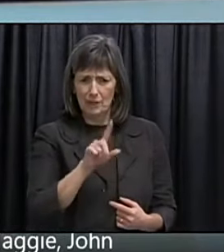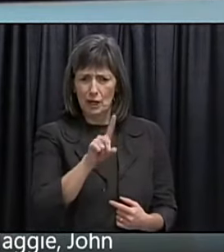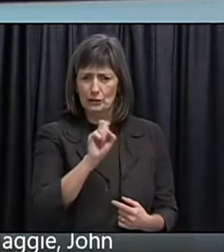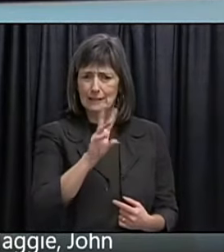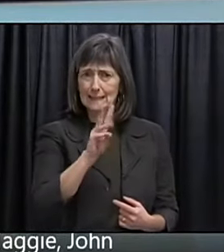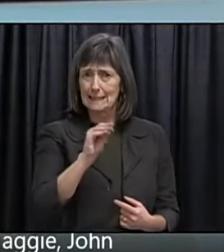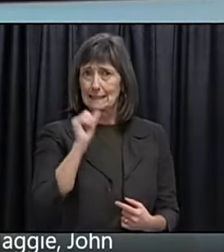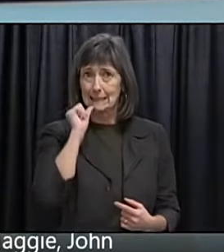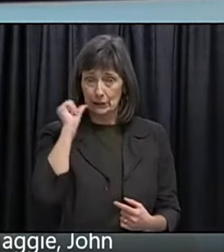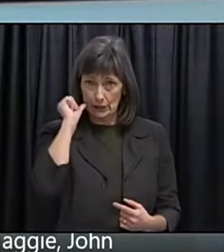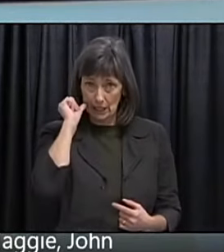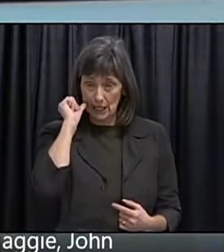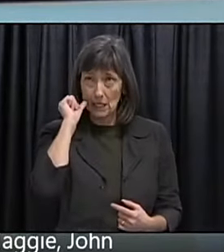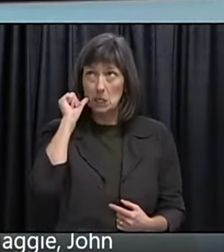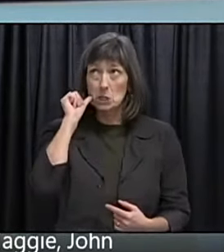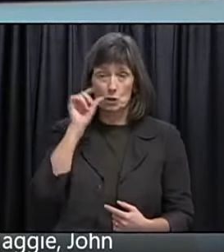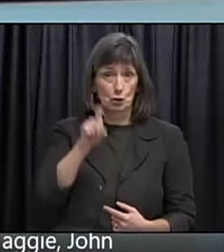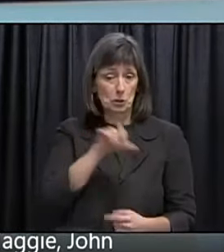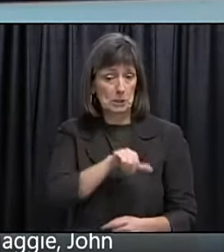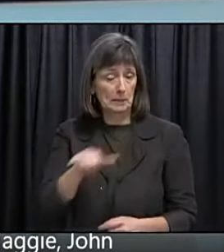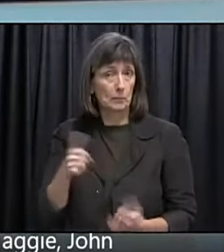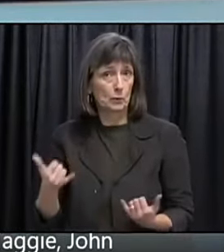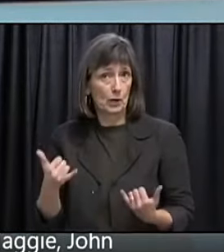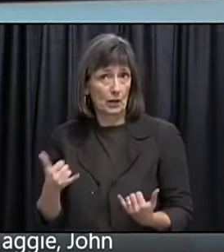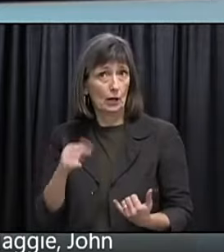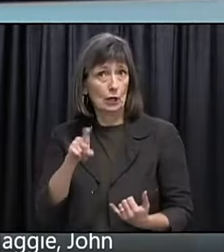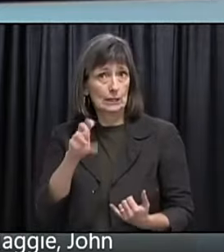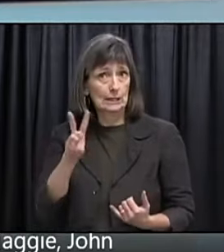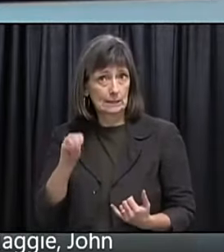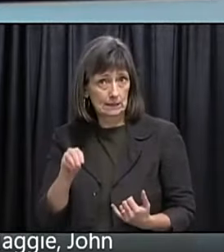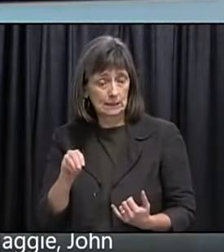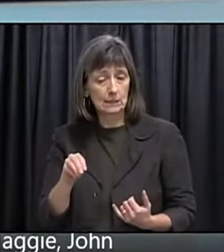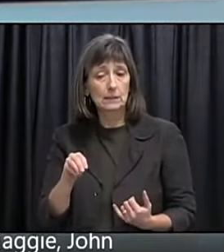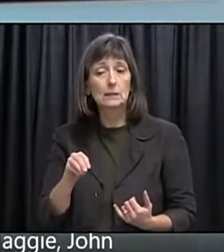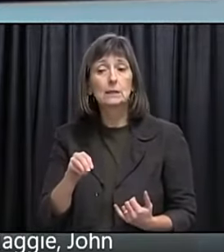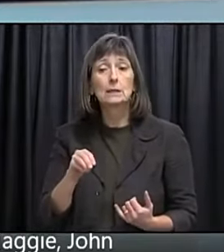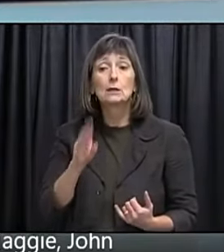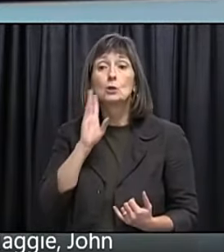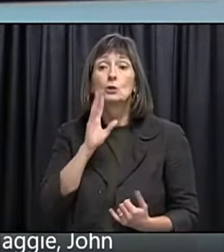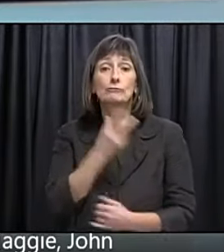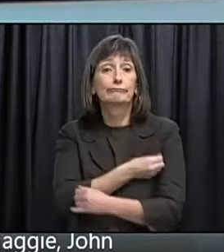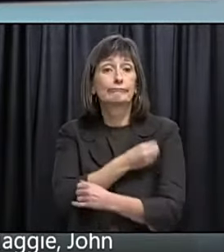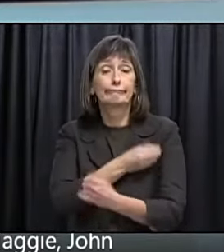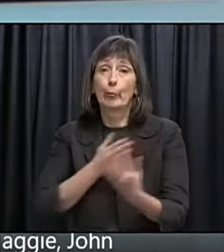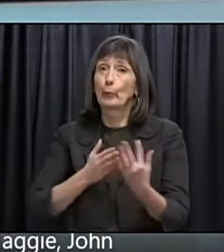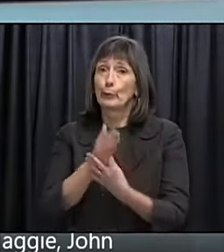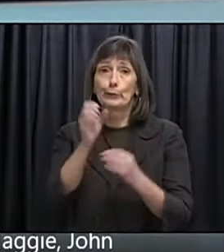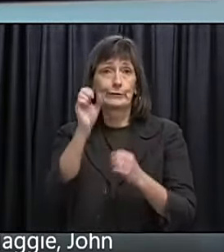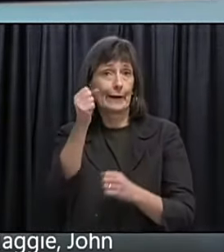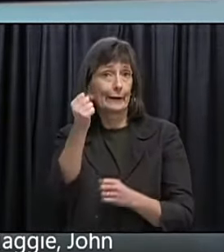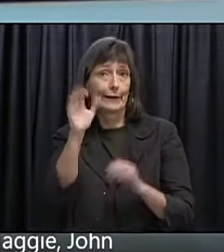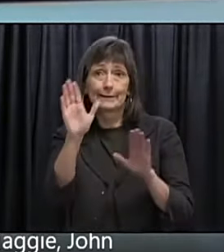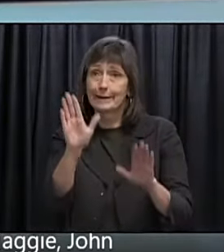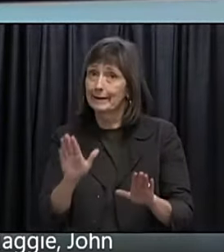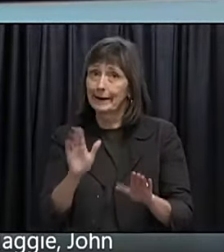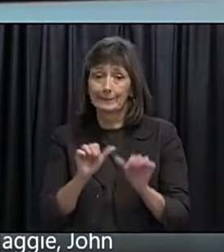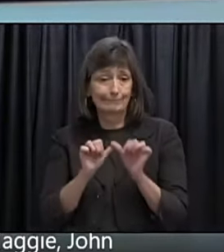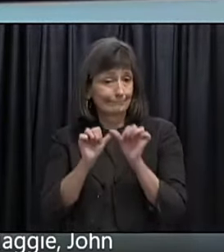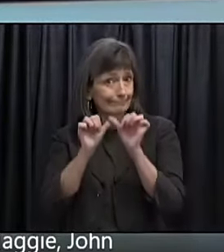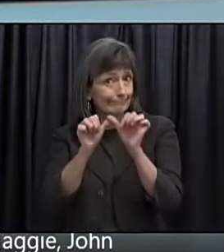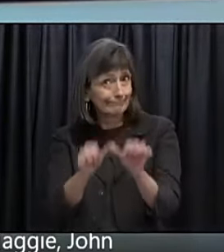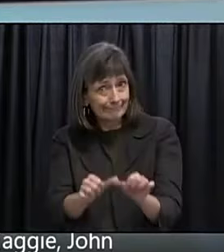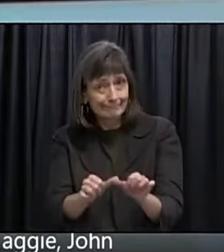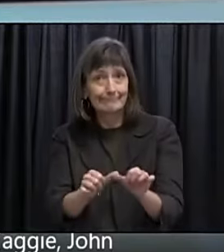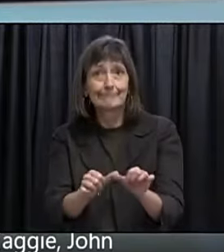yesterday and expect to do the same today. They will be vaccinating through the weekend and obviously we'll have more